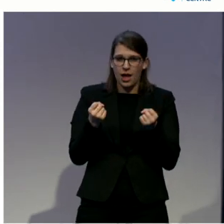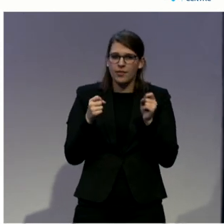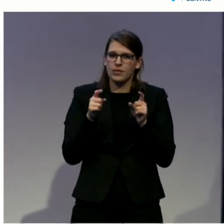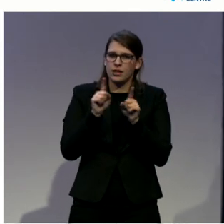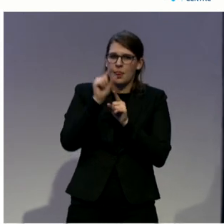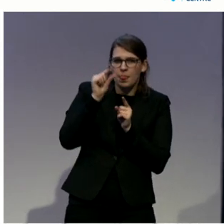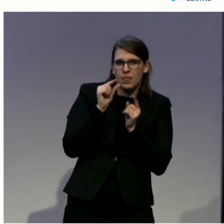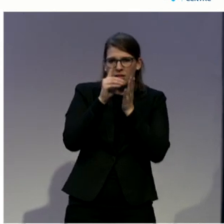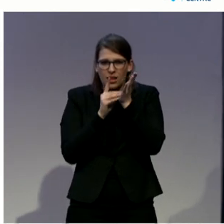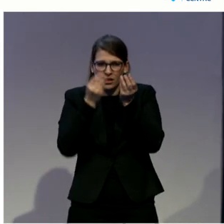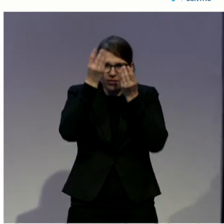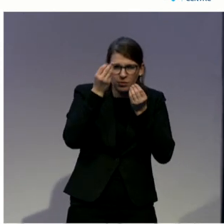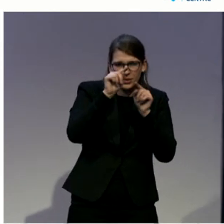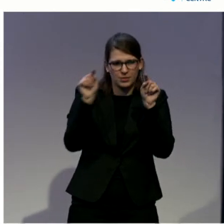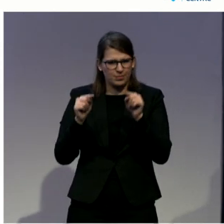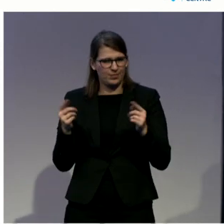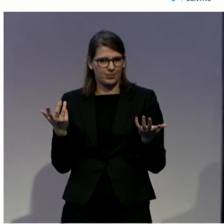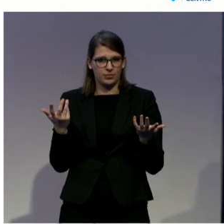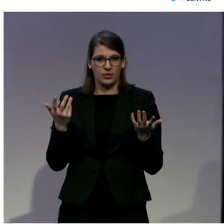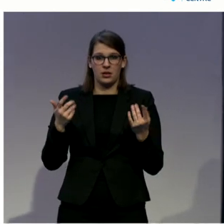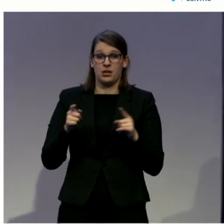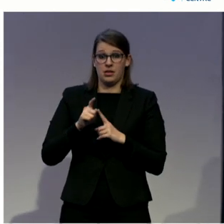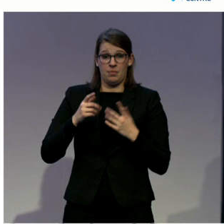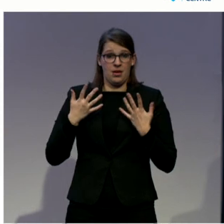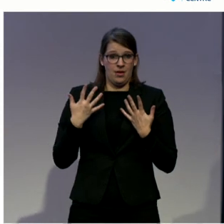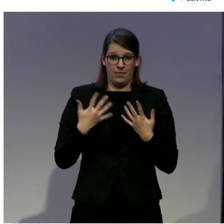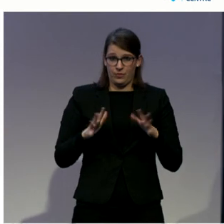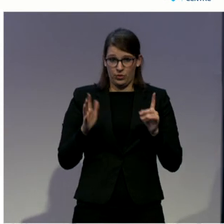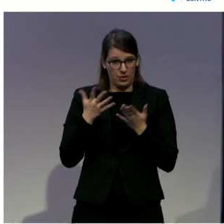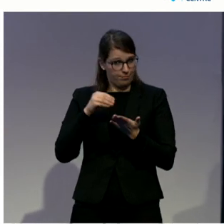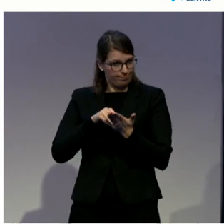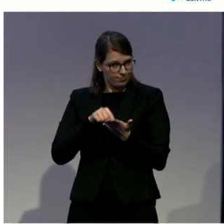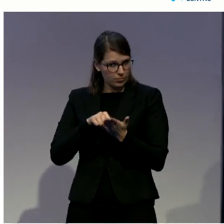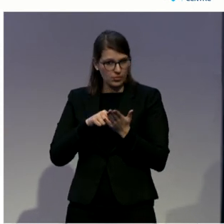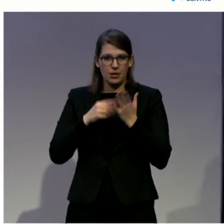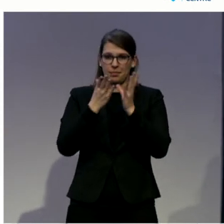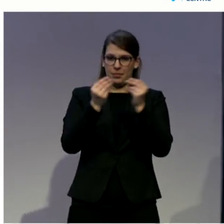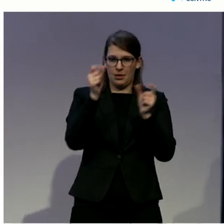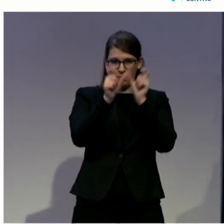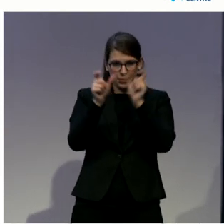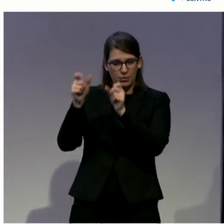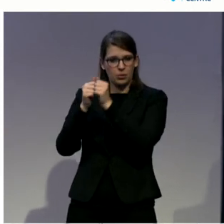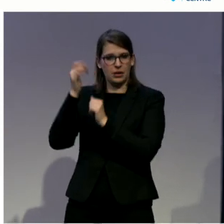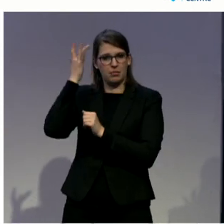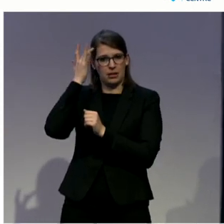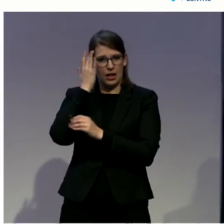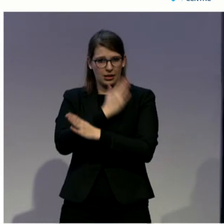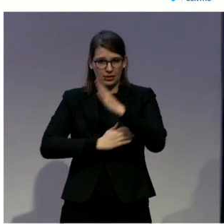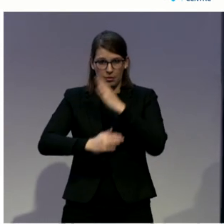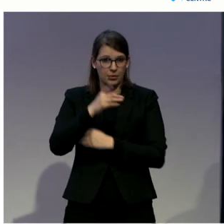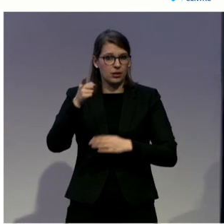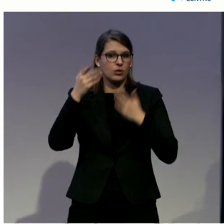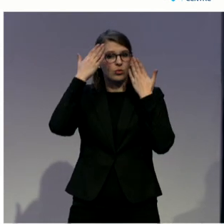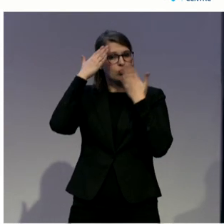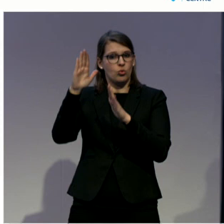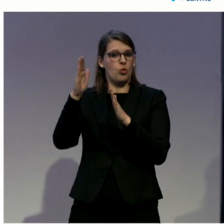many countries where people with mental disabilities are deemed unfit to stand trial, they are still deprived of their